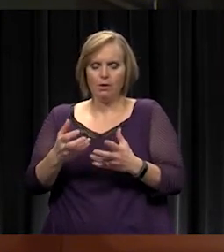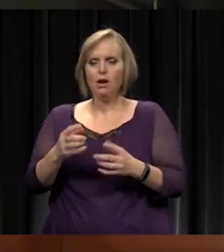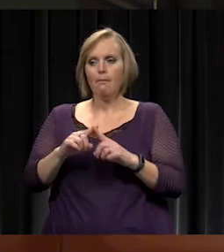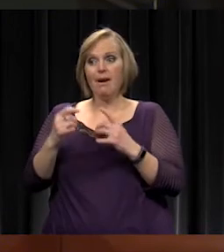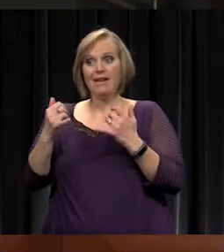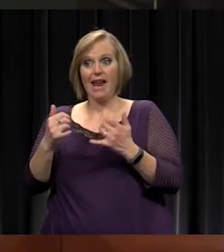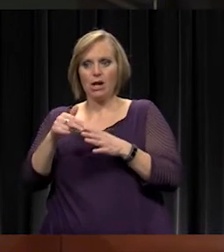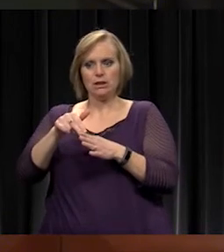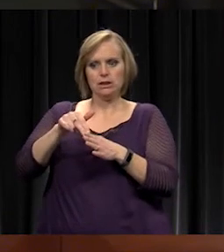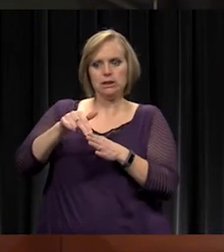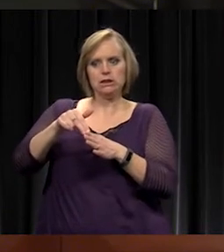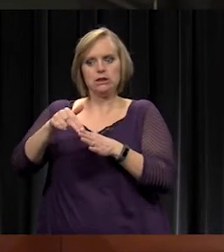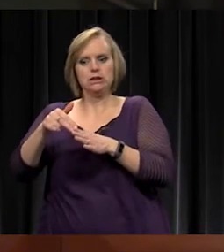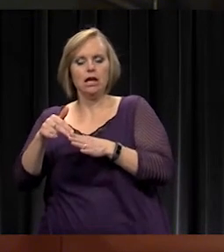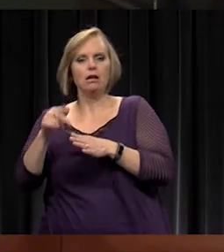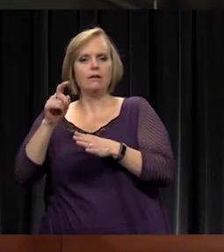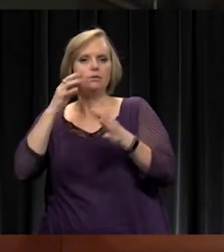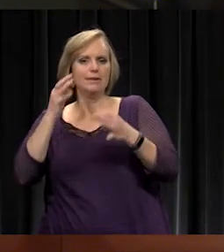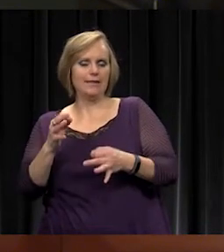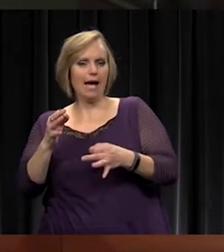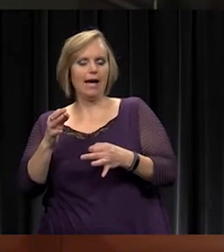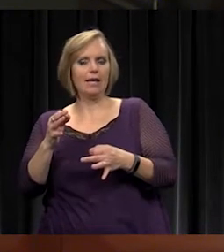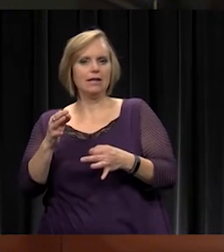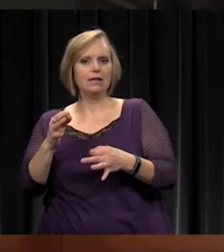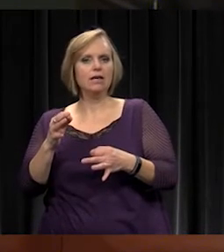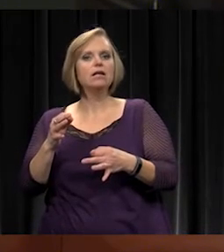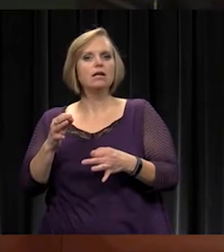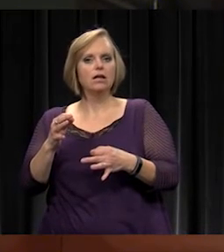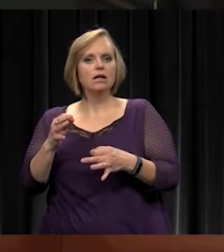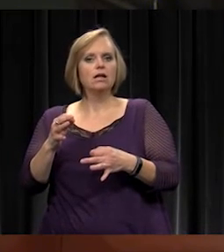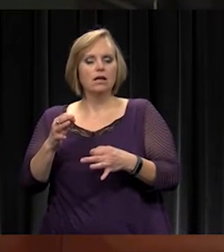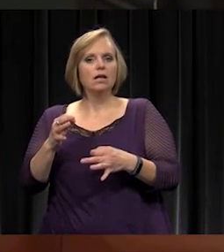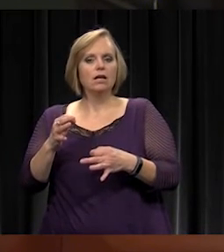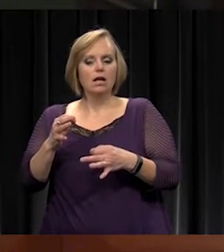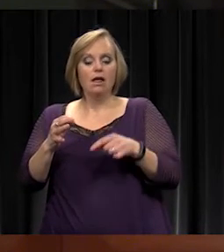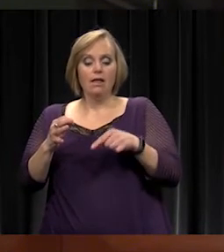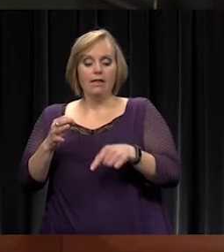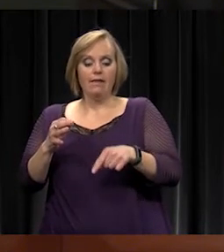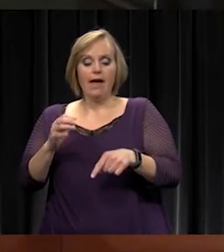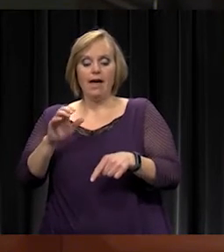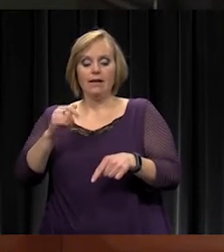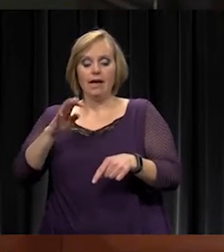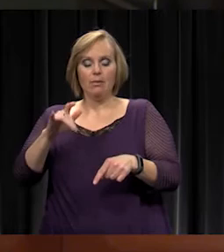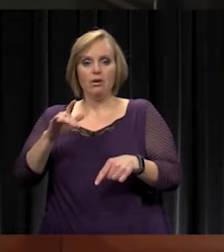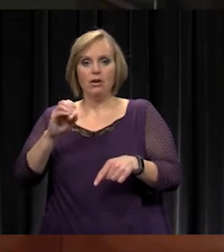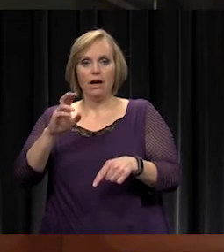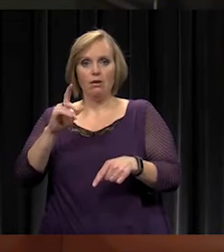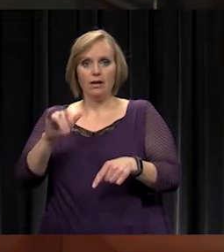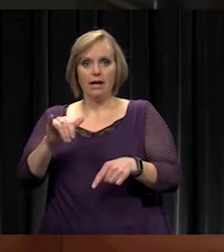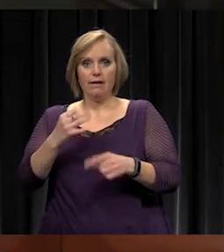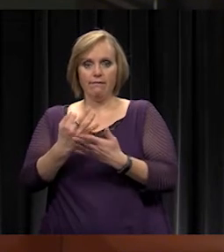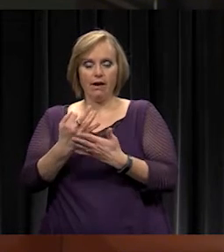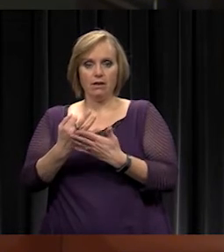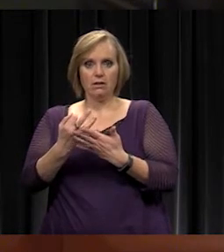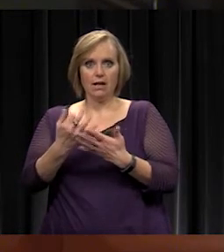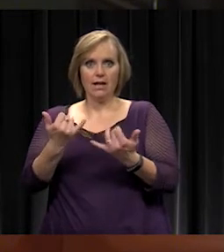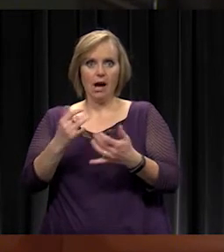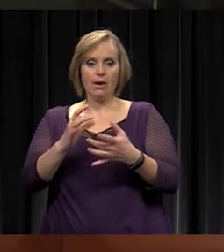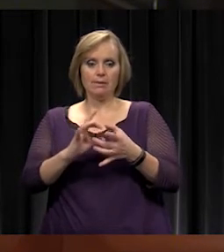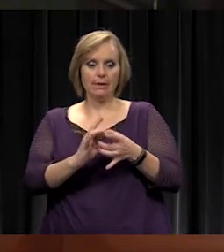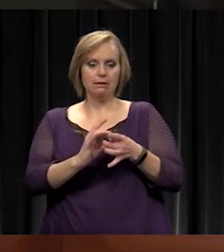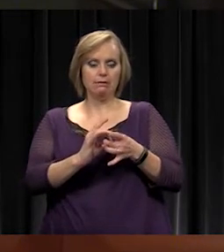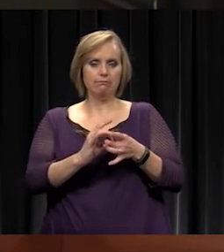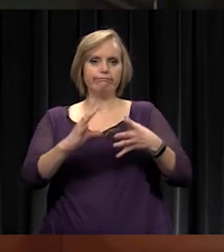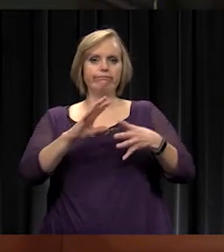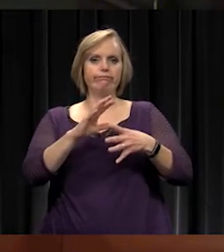we're going to have to decide they've handcuffed that fund. So theoretically, what will our philosophy